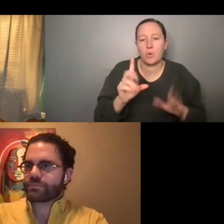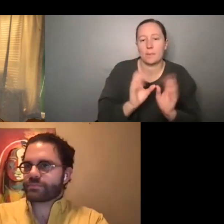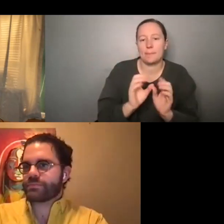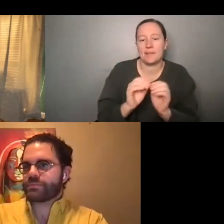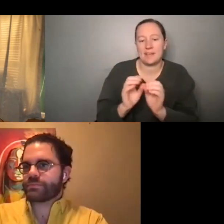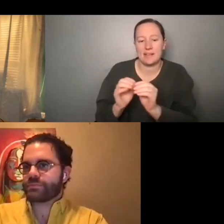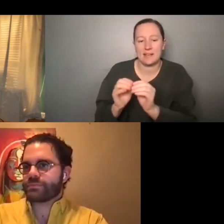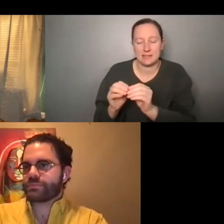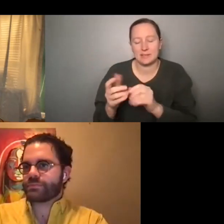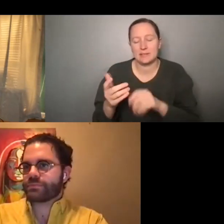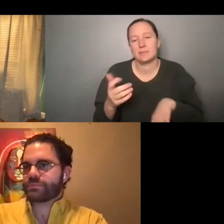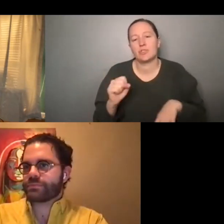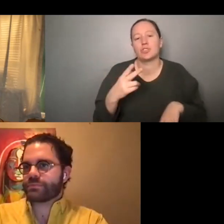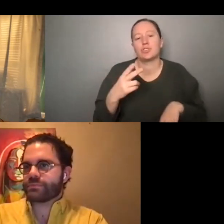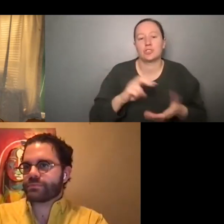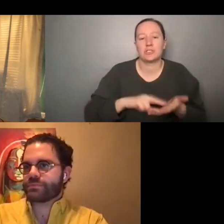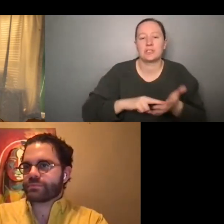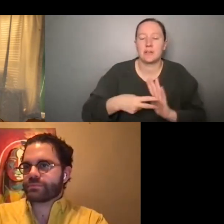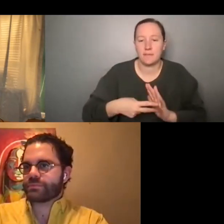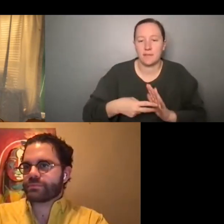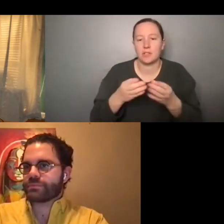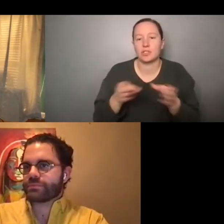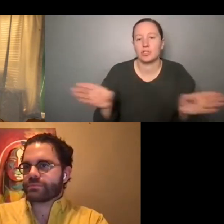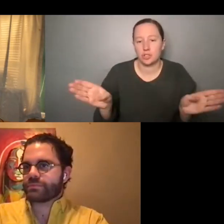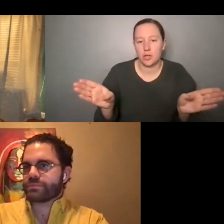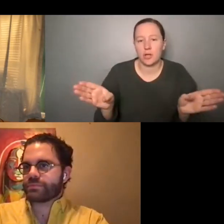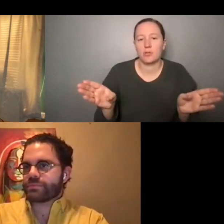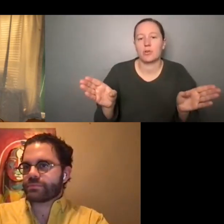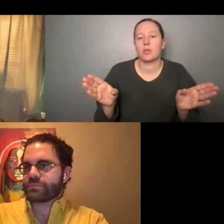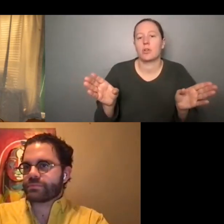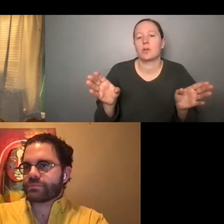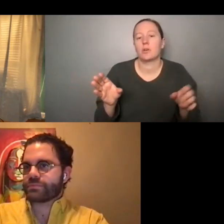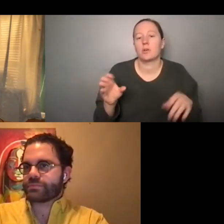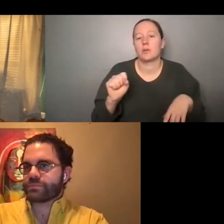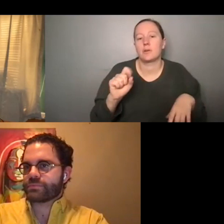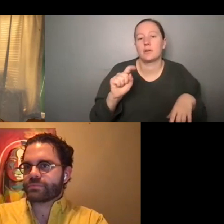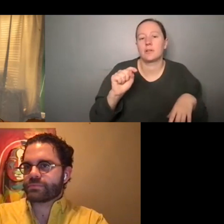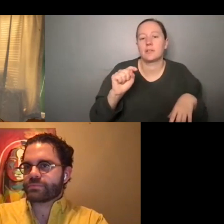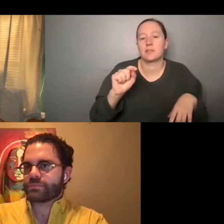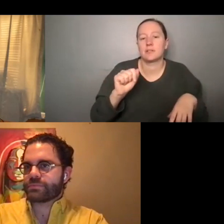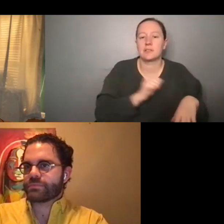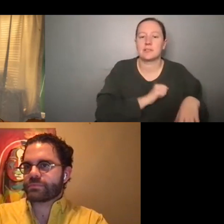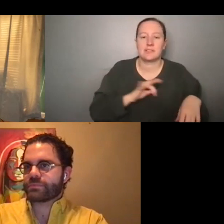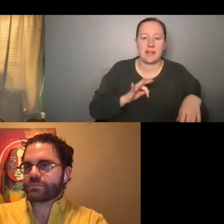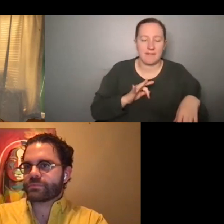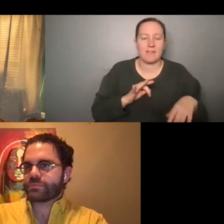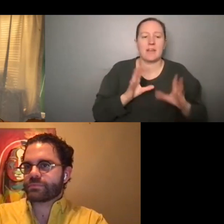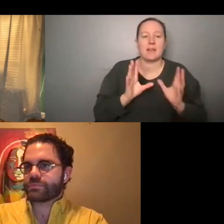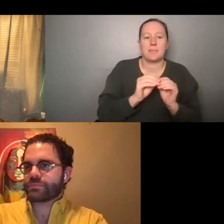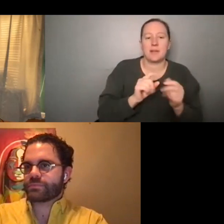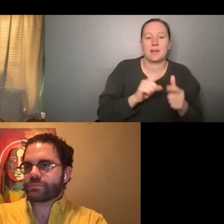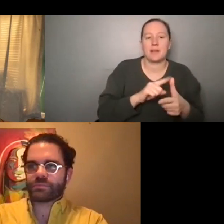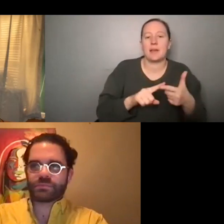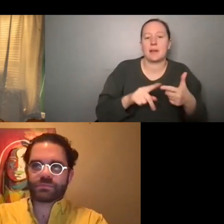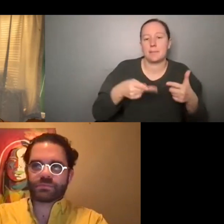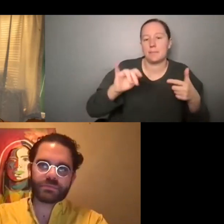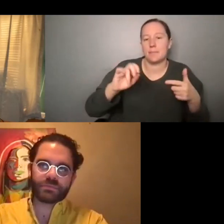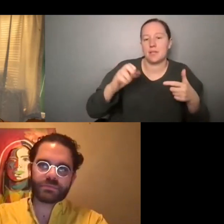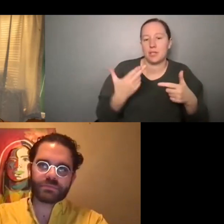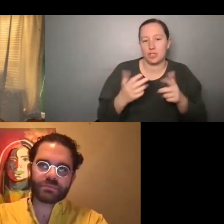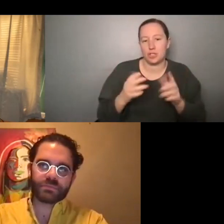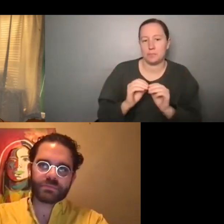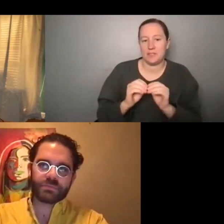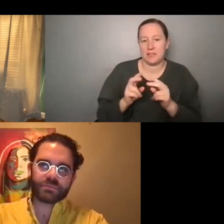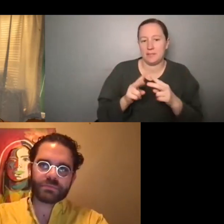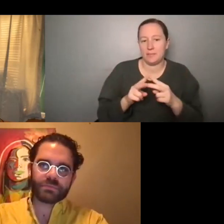And she defined a general, a staff staffing meeting and a pitch meeting. And she said, as,